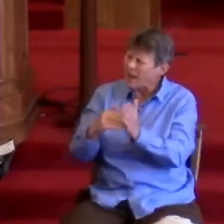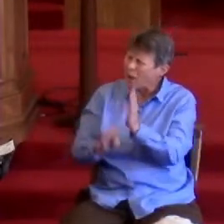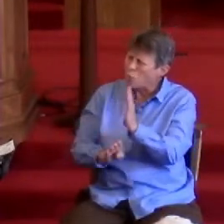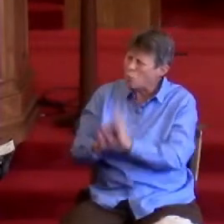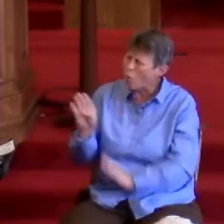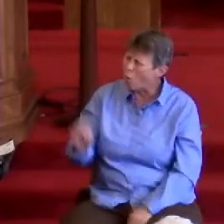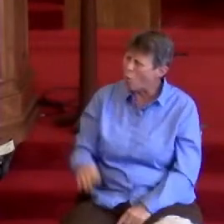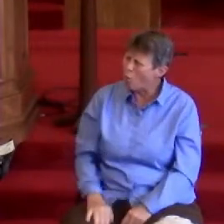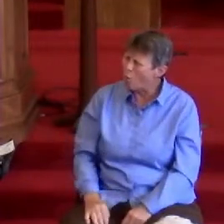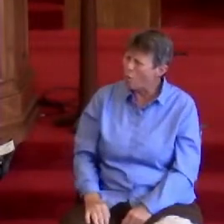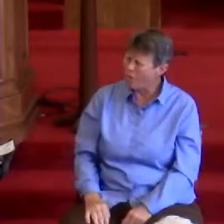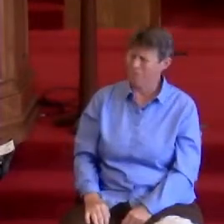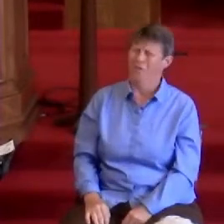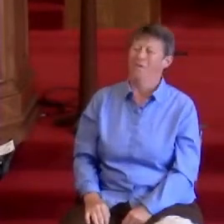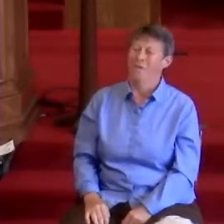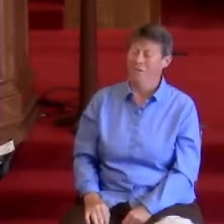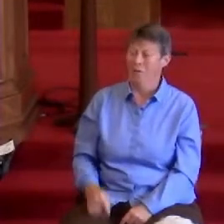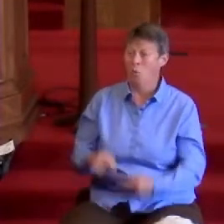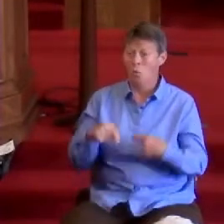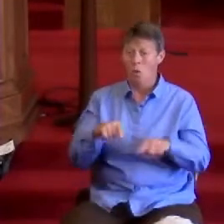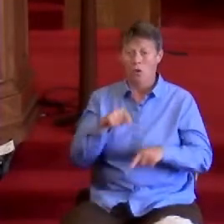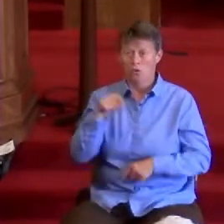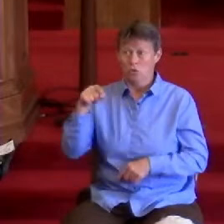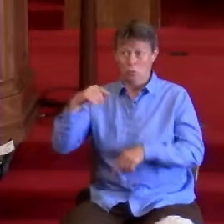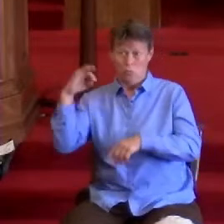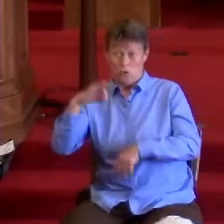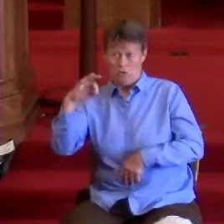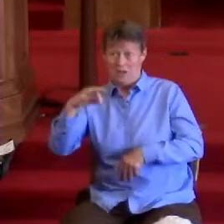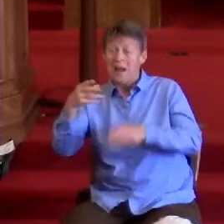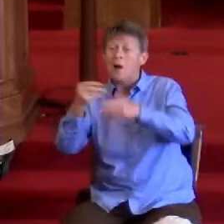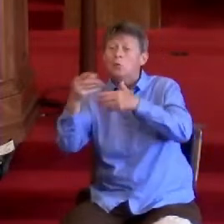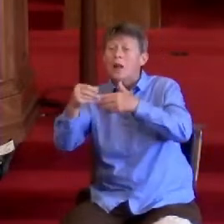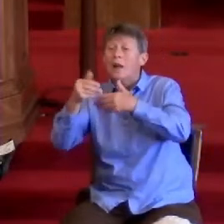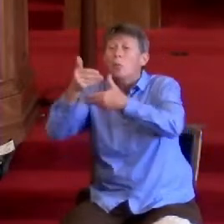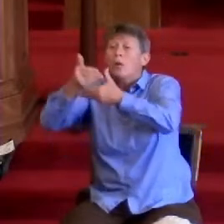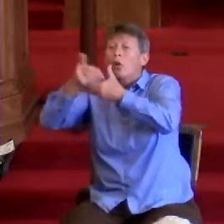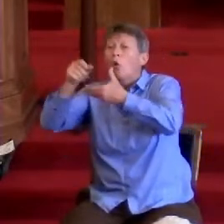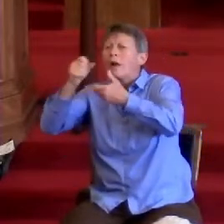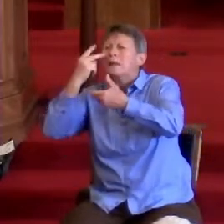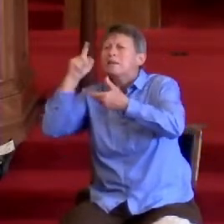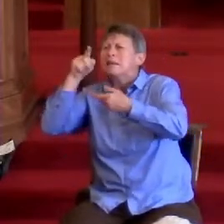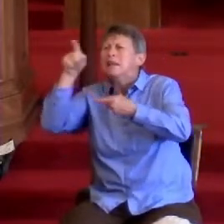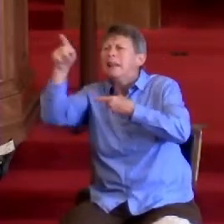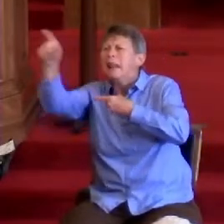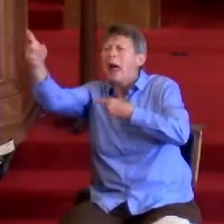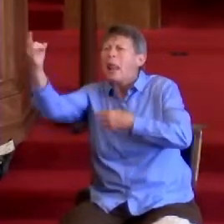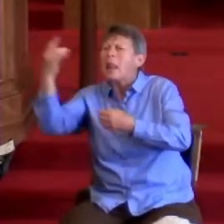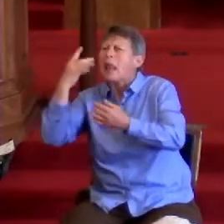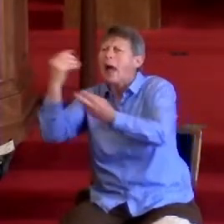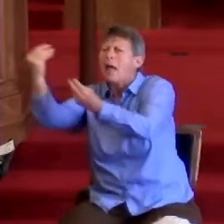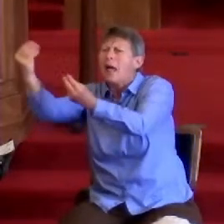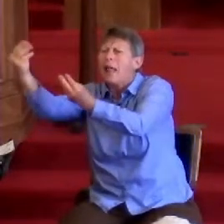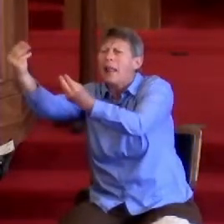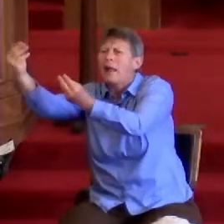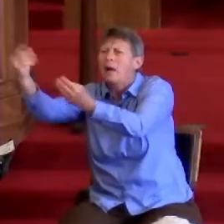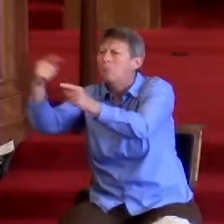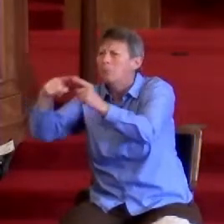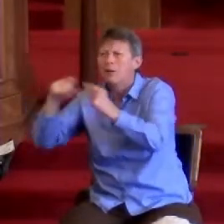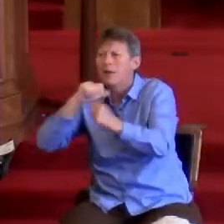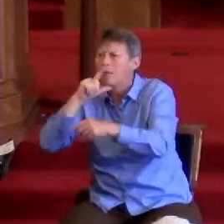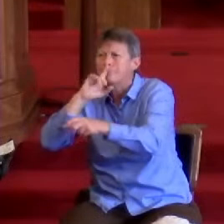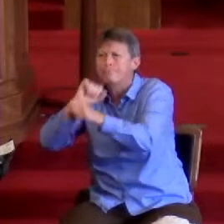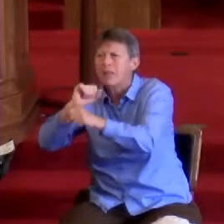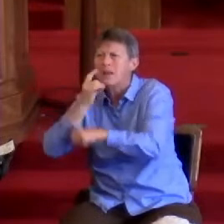While she was preaching outside the church windows, there were flickering lights in the distance. They were not streetlights, however,